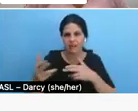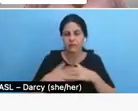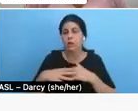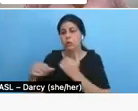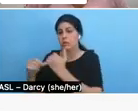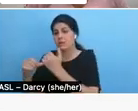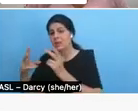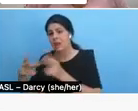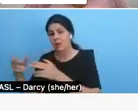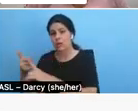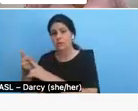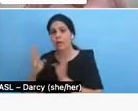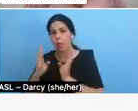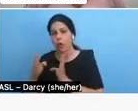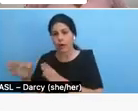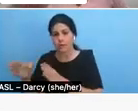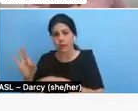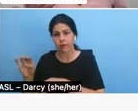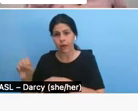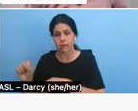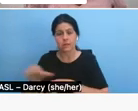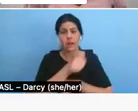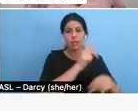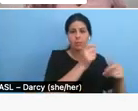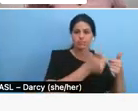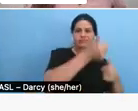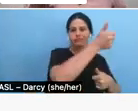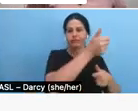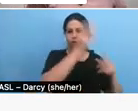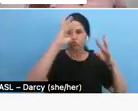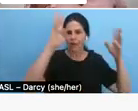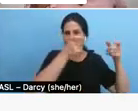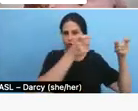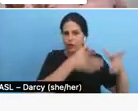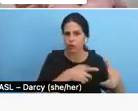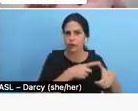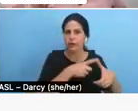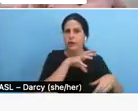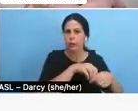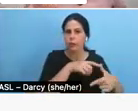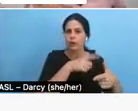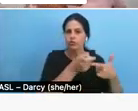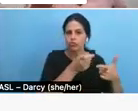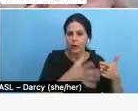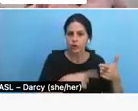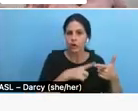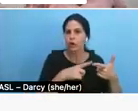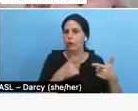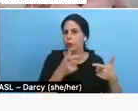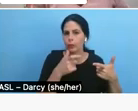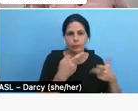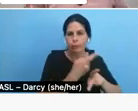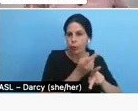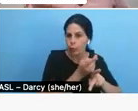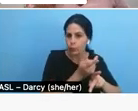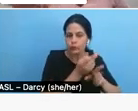of the folks in charge of the creative direction, this could include the director, the producers, the cinematographer,